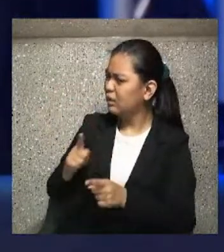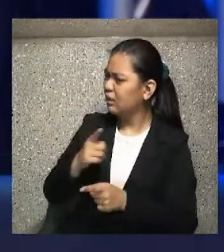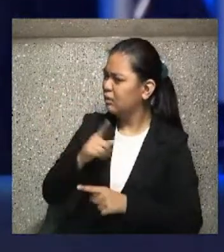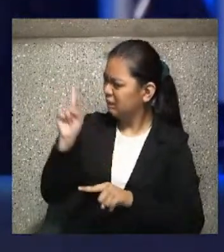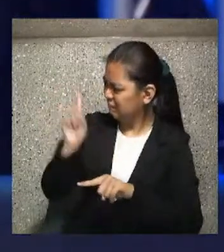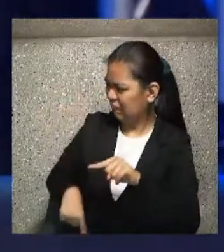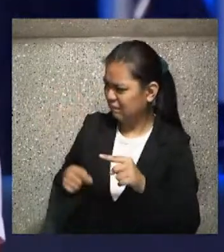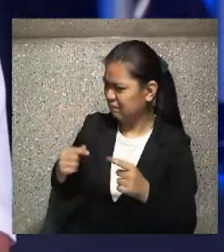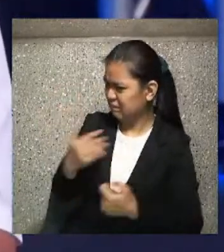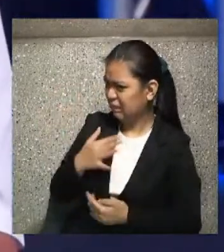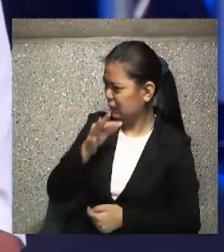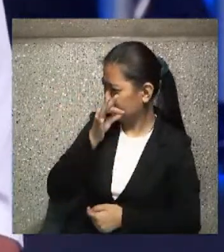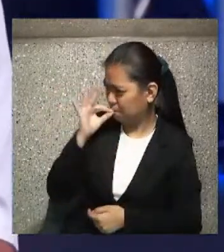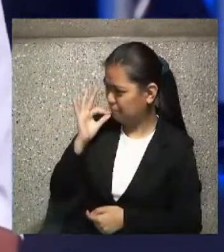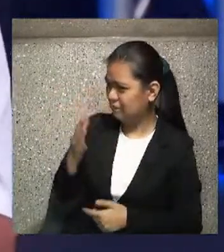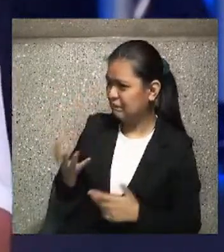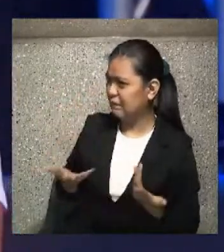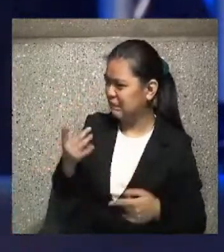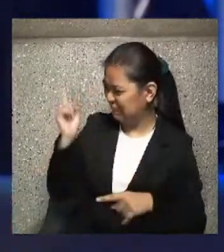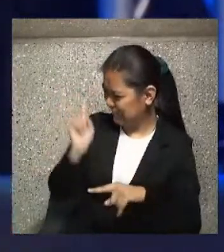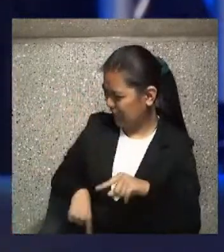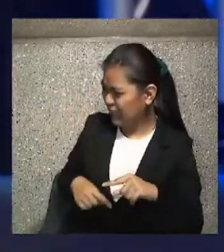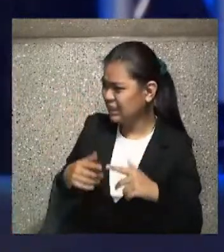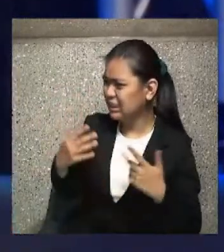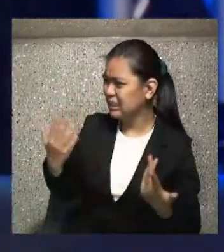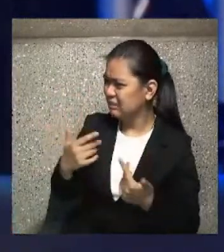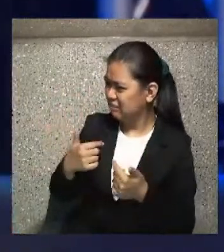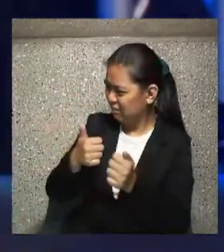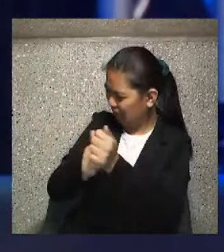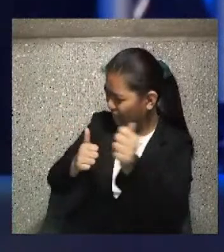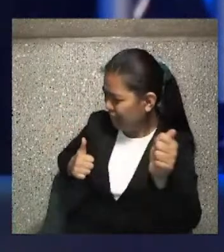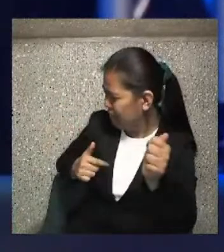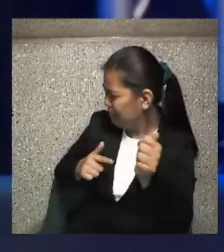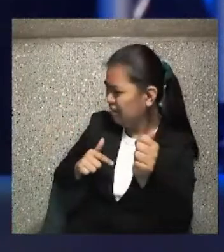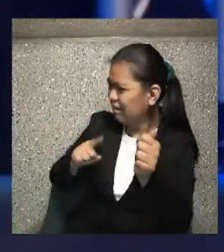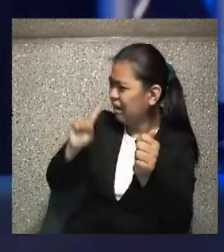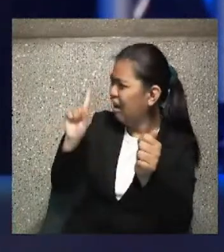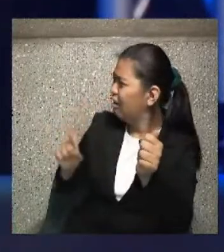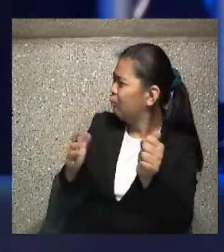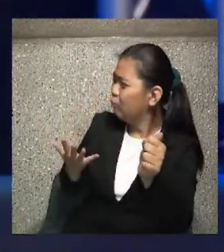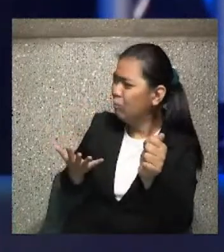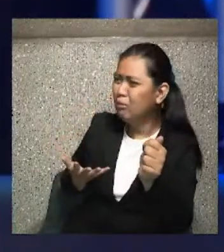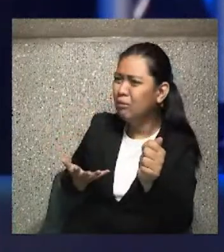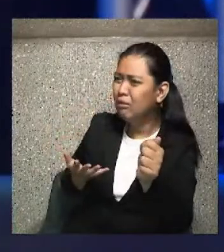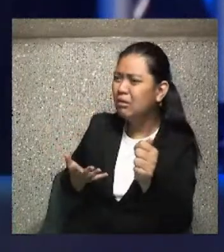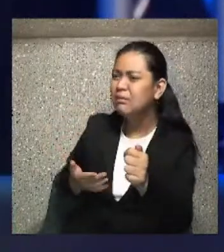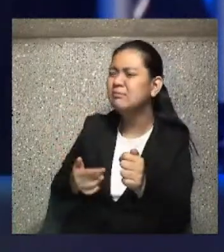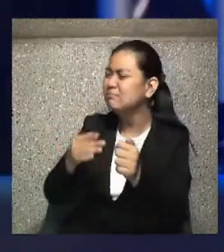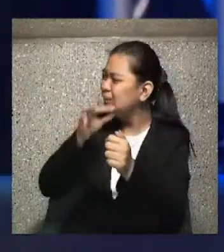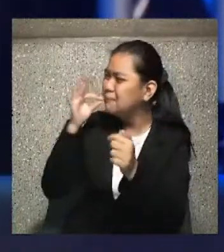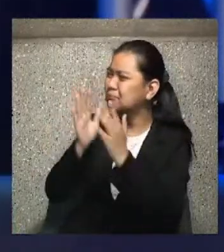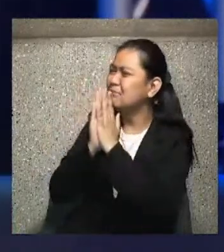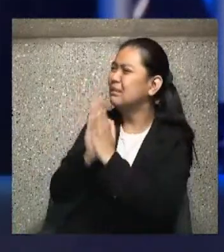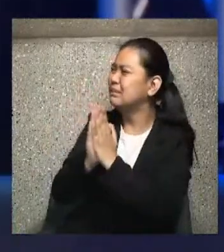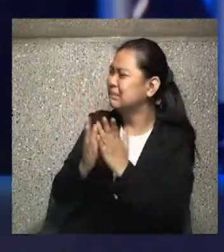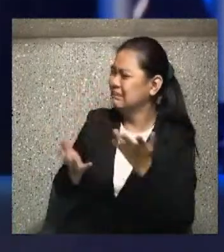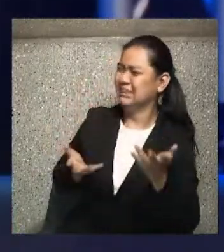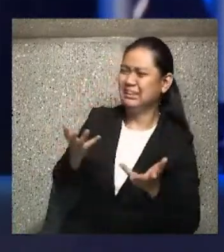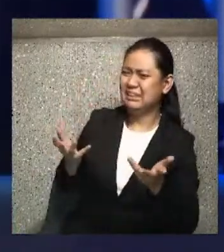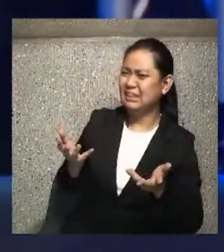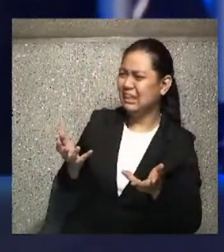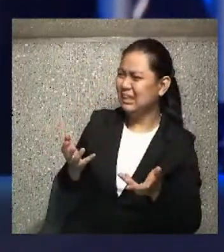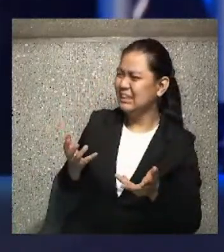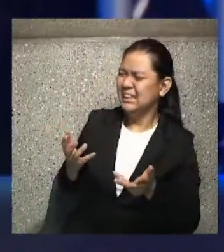their fast. They feel far away from God. And, you know, prayer and fasting bridges the